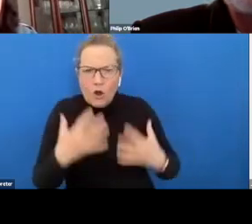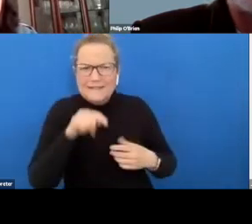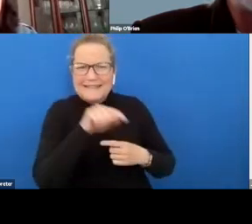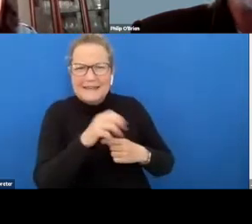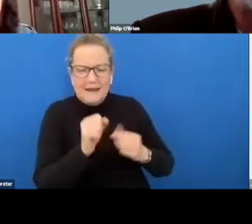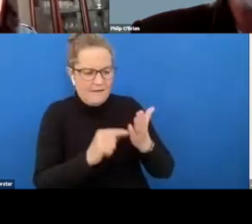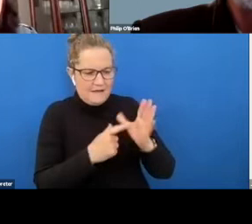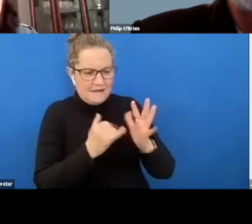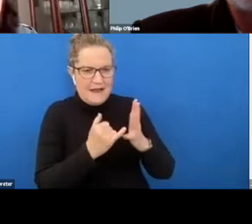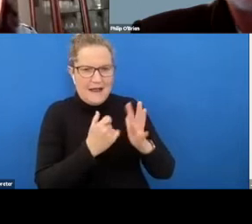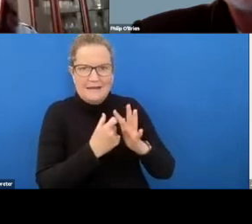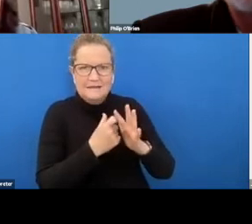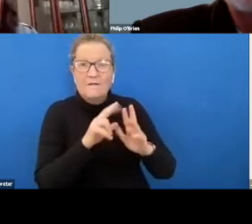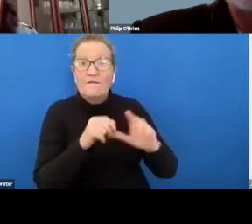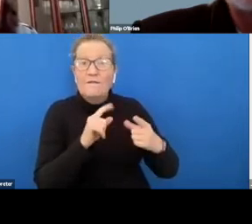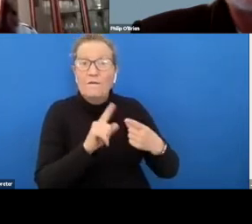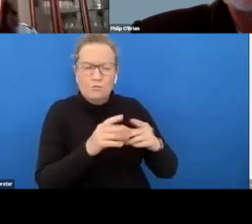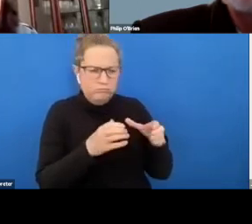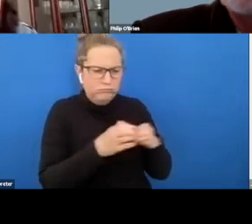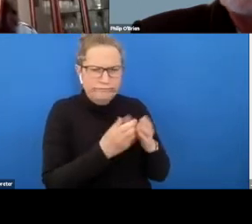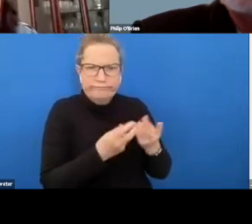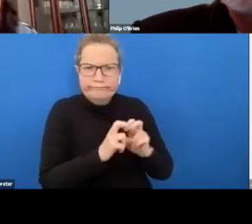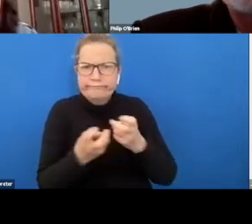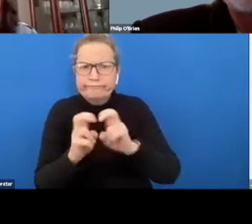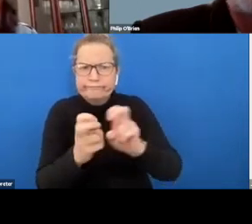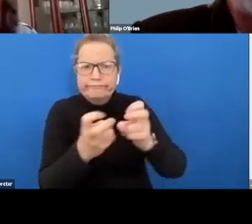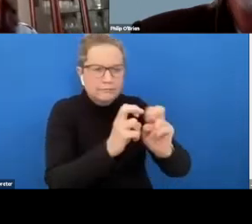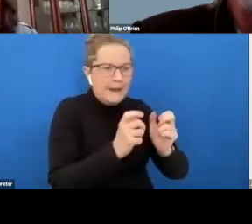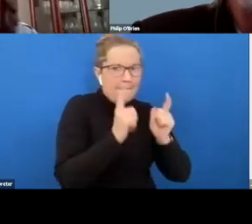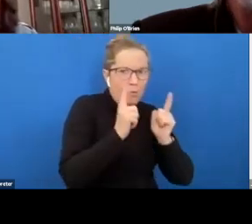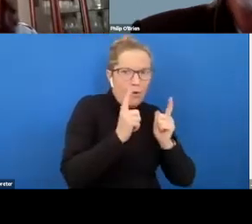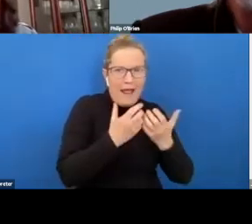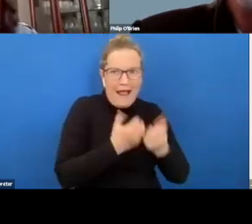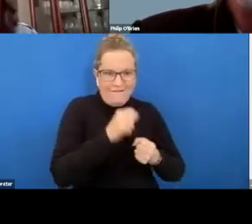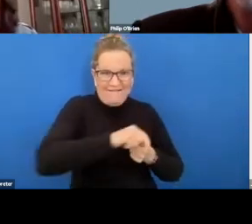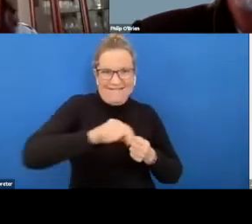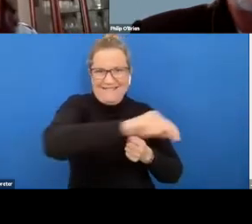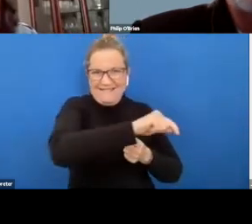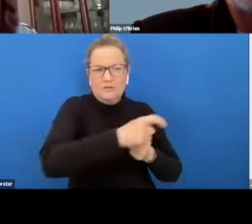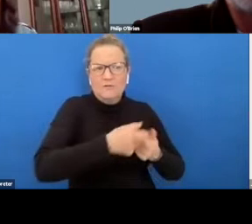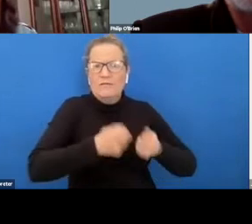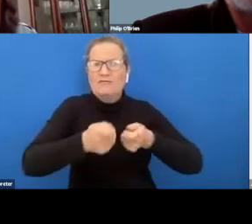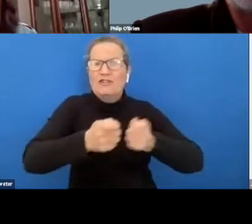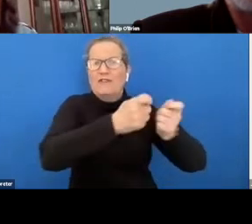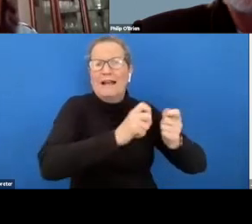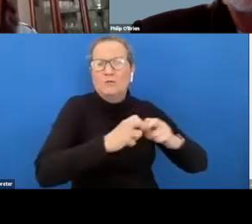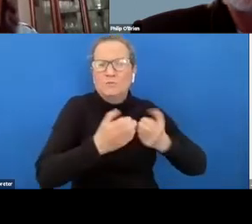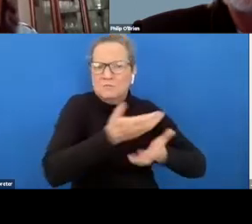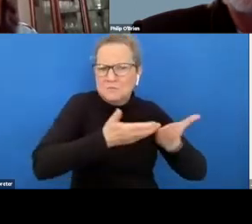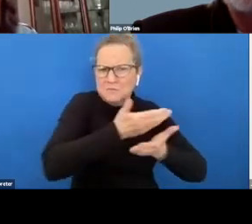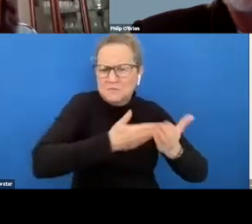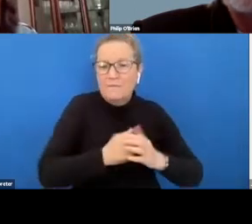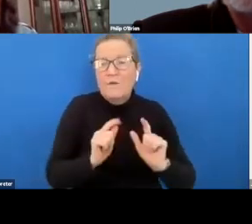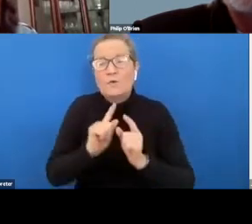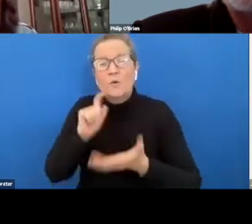employers so in all of these forums these sorts of issues are being raised um we'd also uh acknowledge